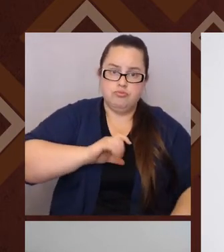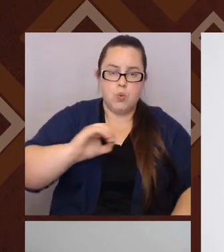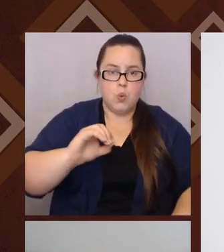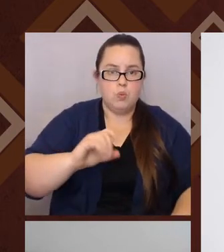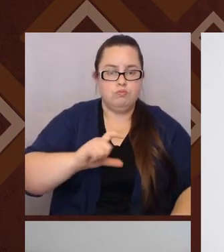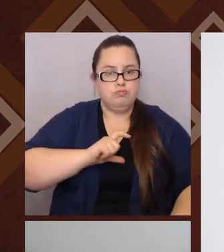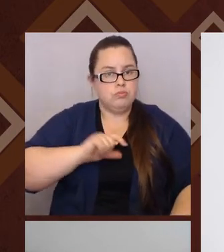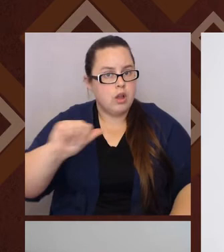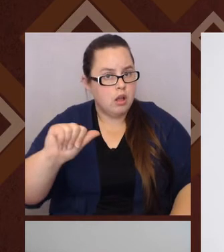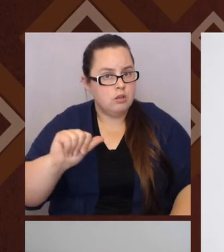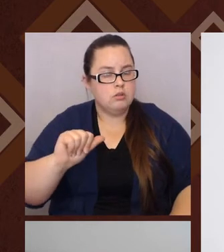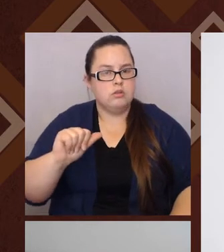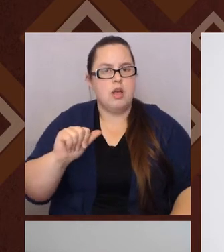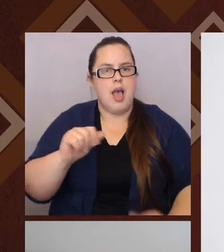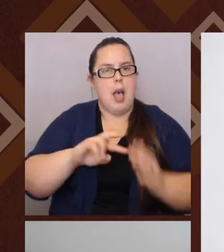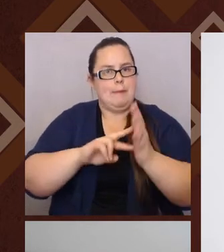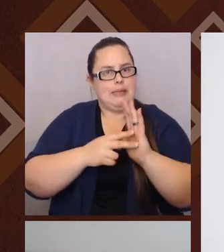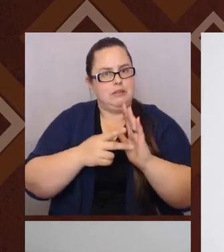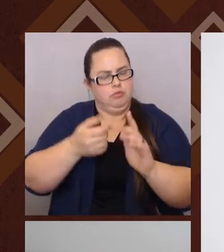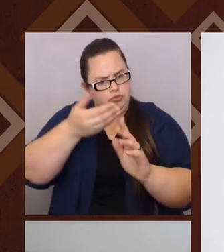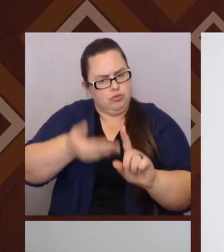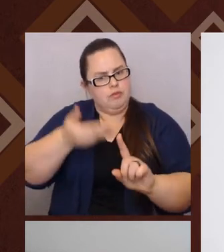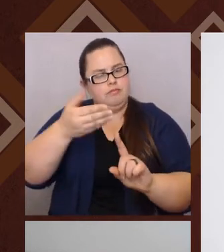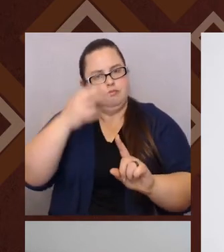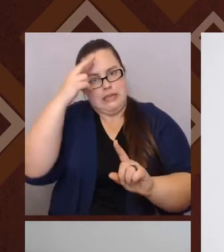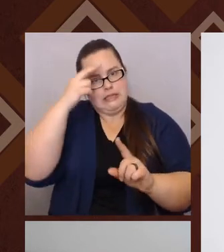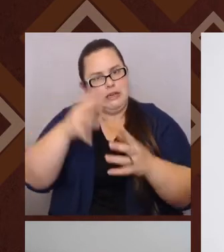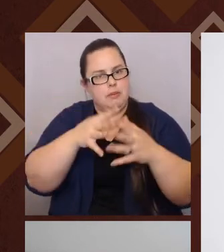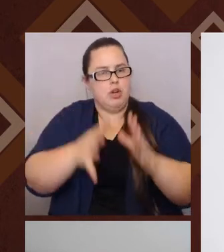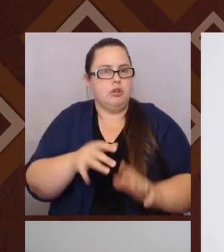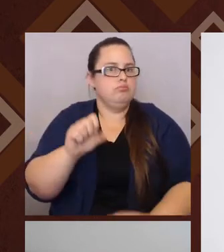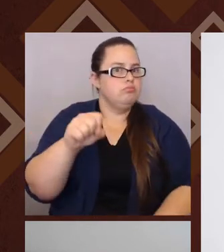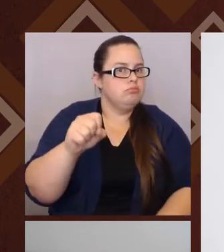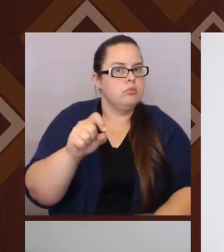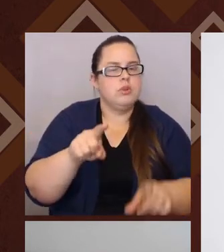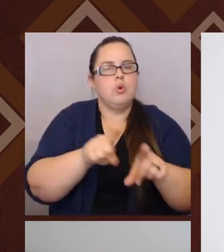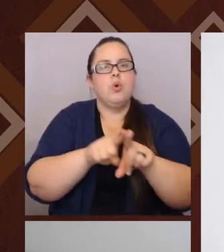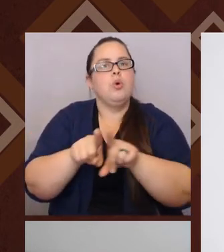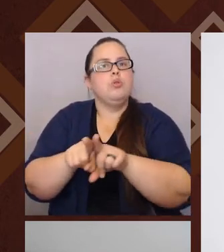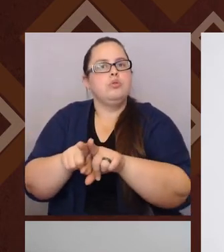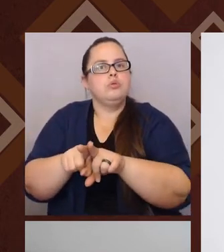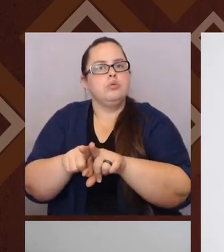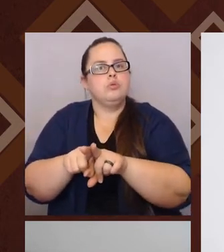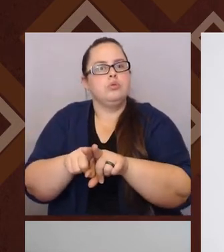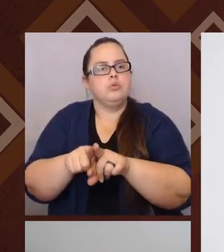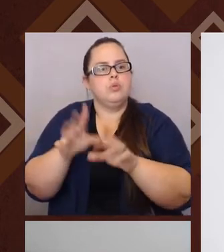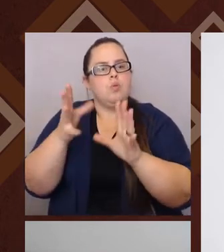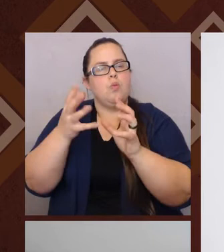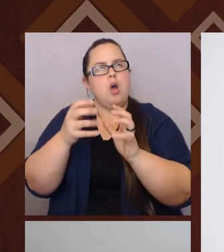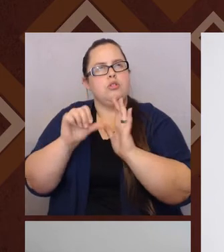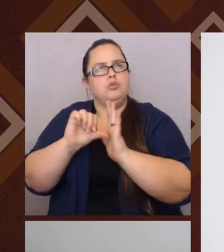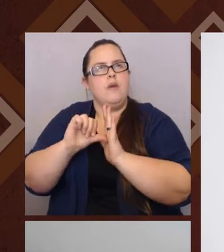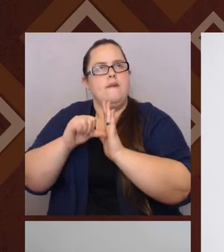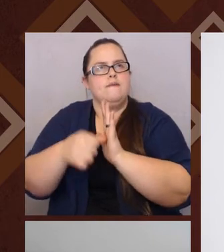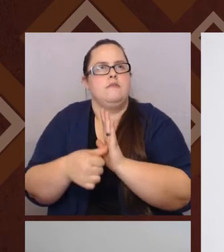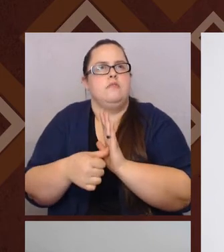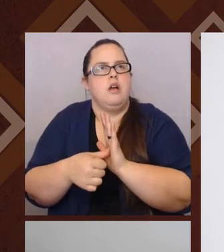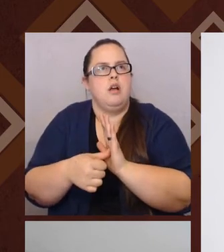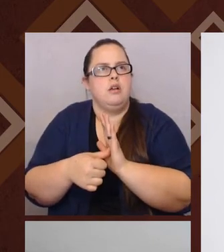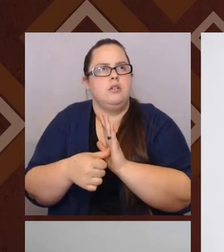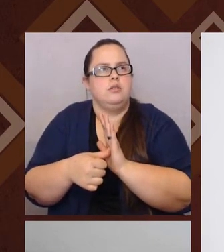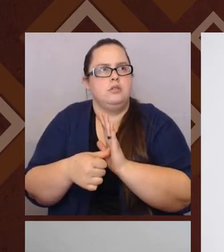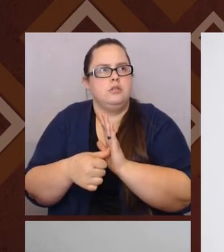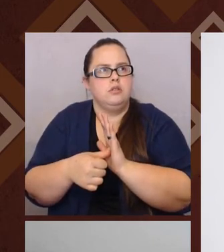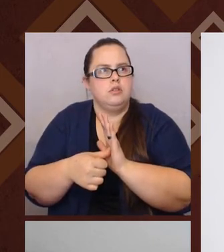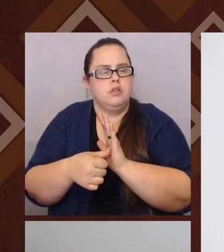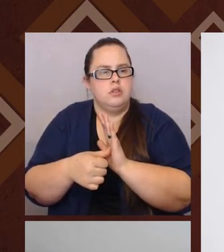meant that you were a Mexican American, but, but a Mexican American who wanted to emphasize really the rejection